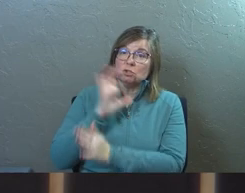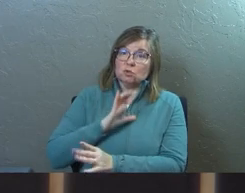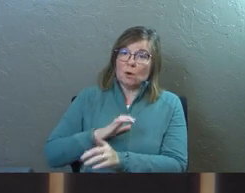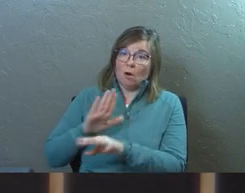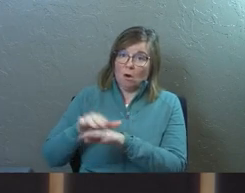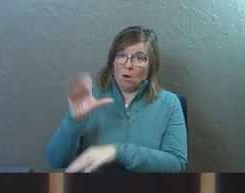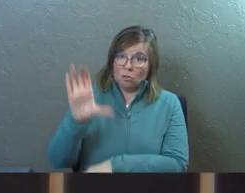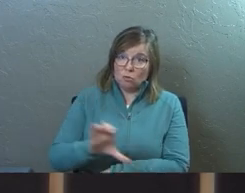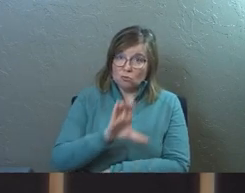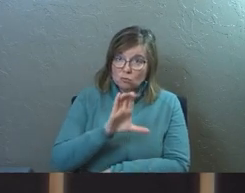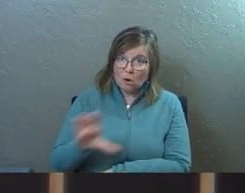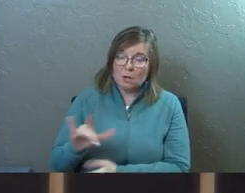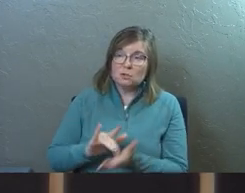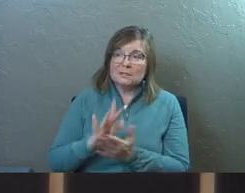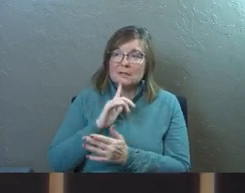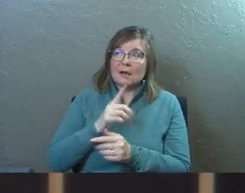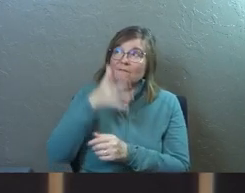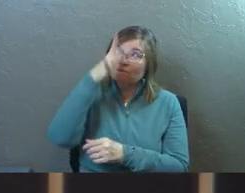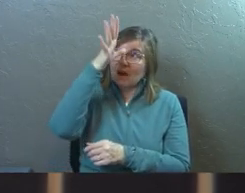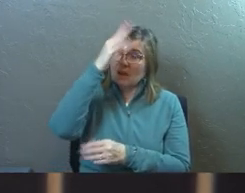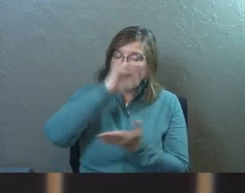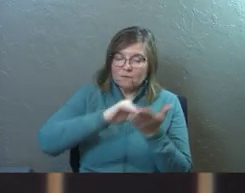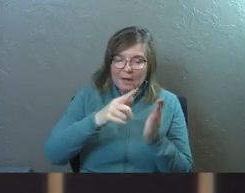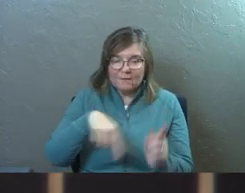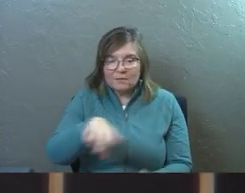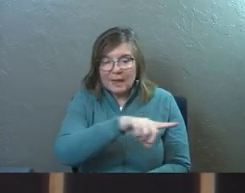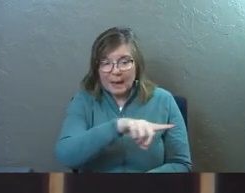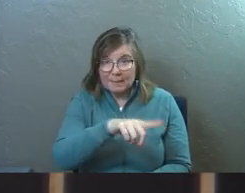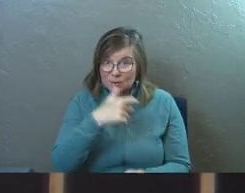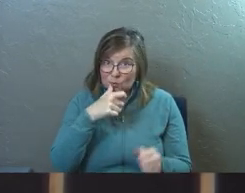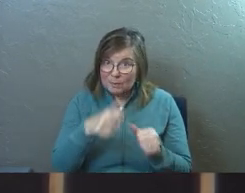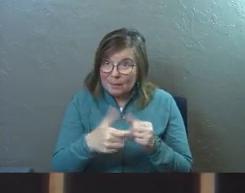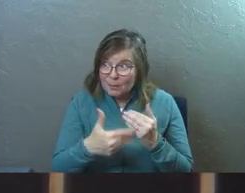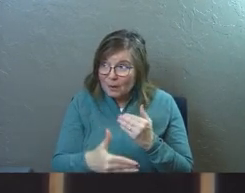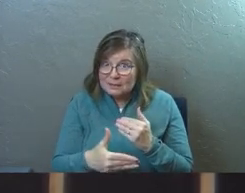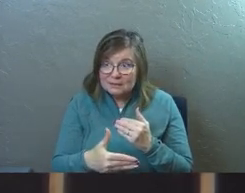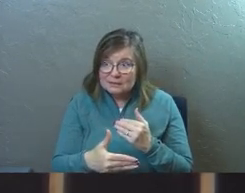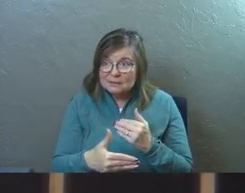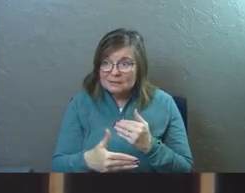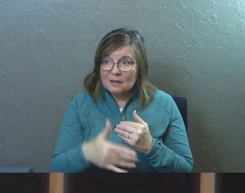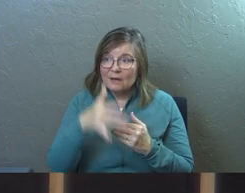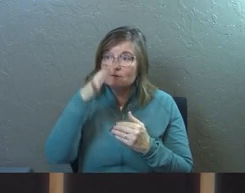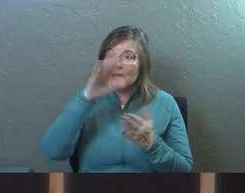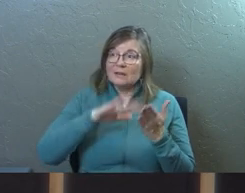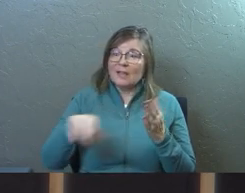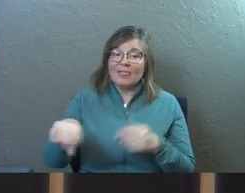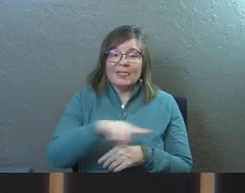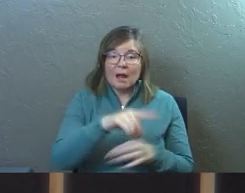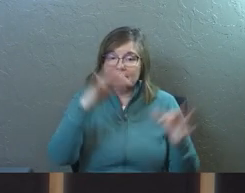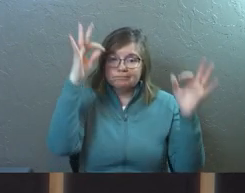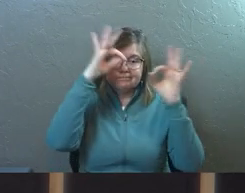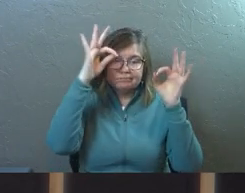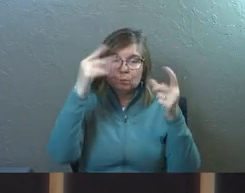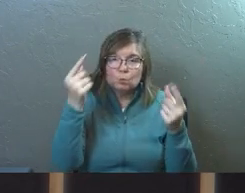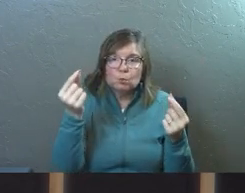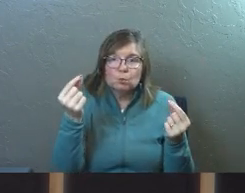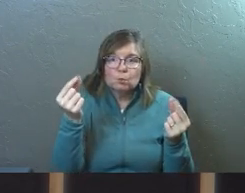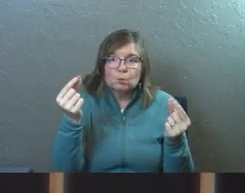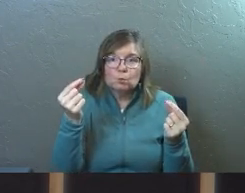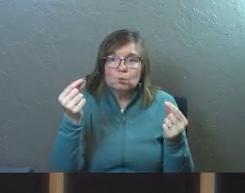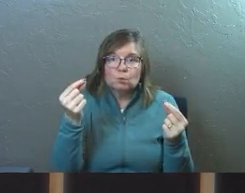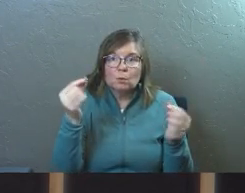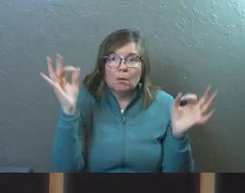Christ on the cross where Jesus said, Father, forgive them. Do you remember the rest? Because they know not what they do.